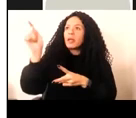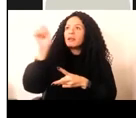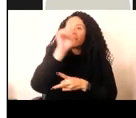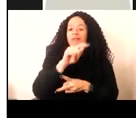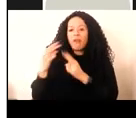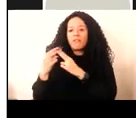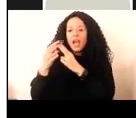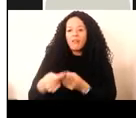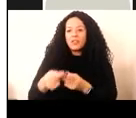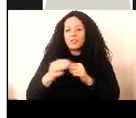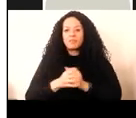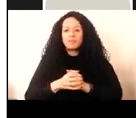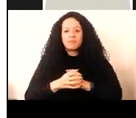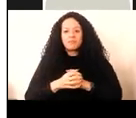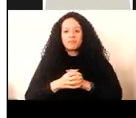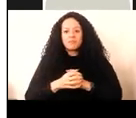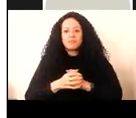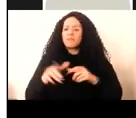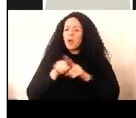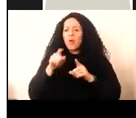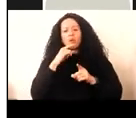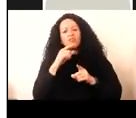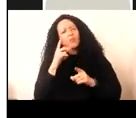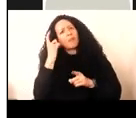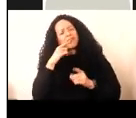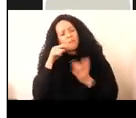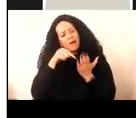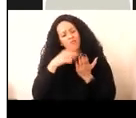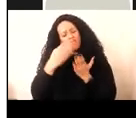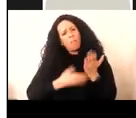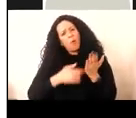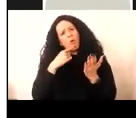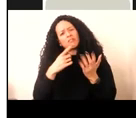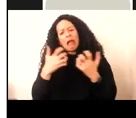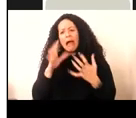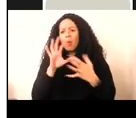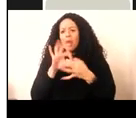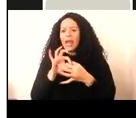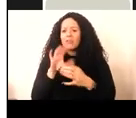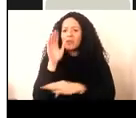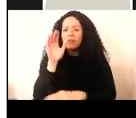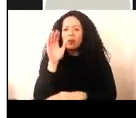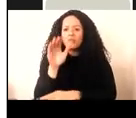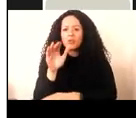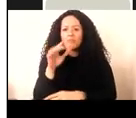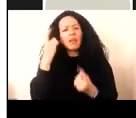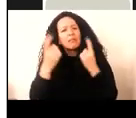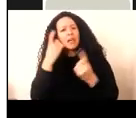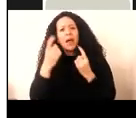And to project it into the near future and to think through what or what this work might enable.